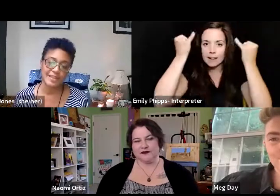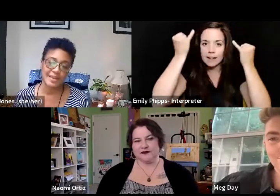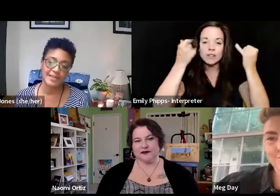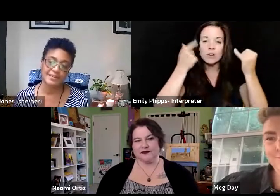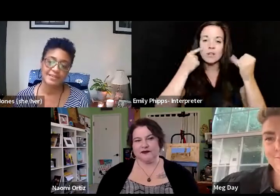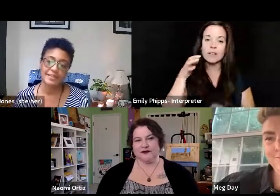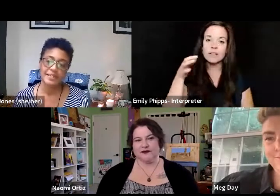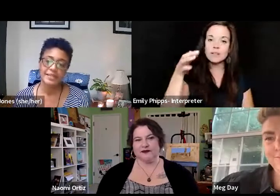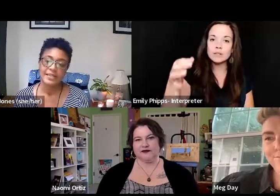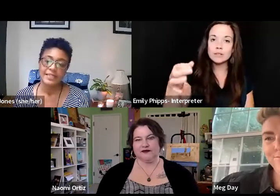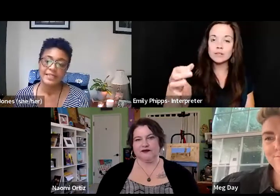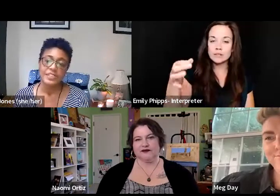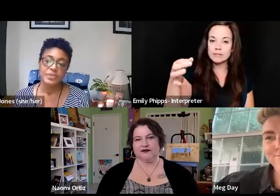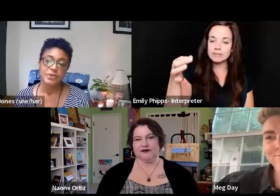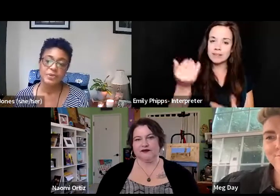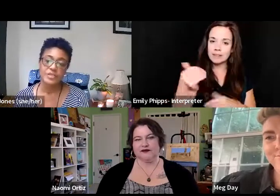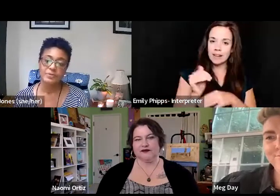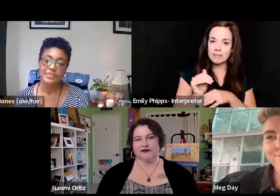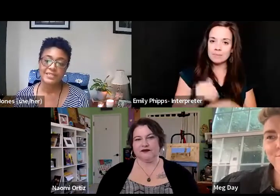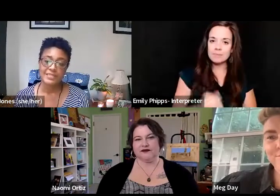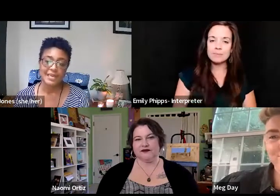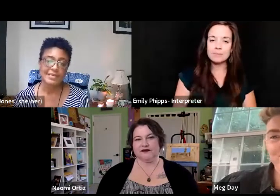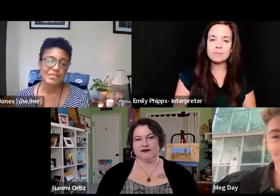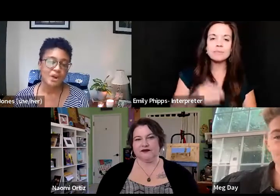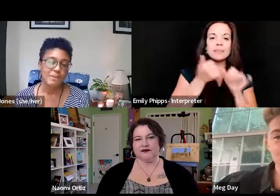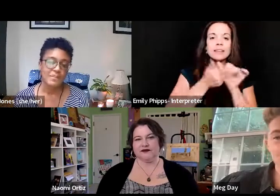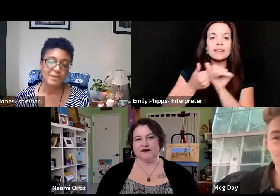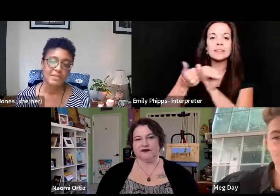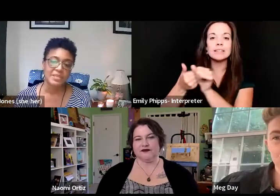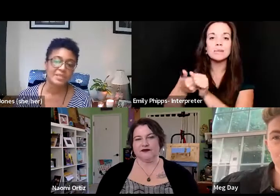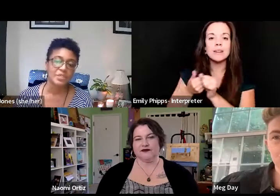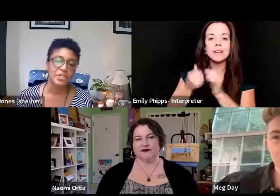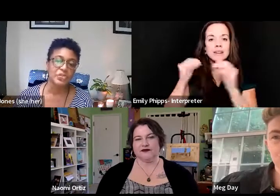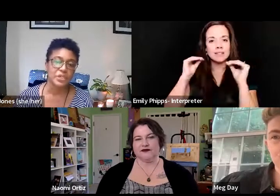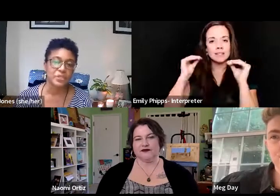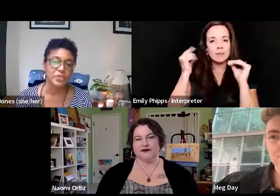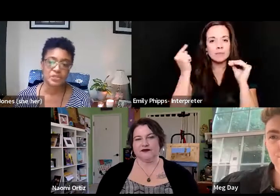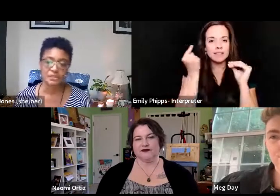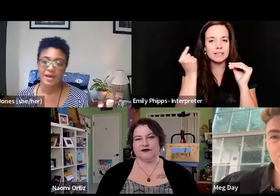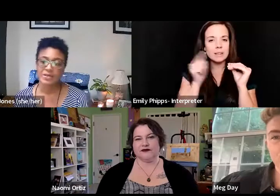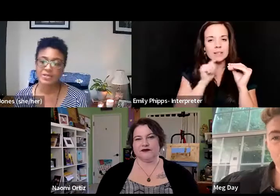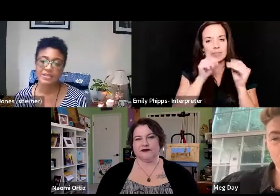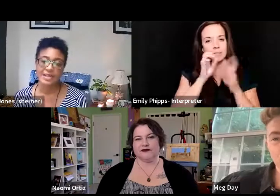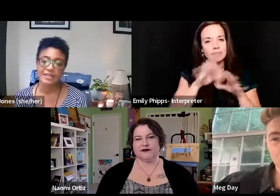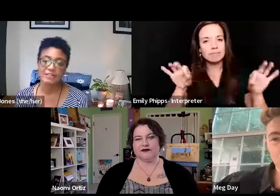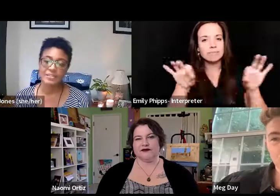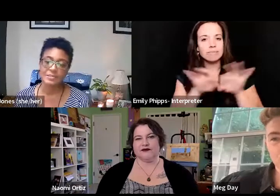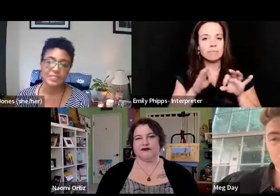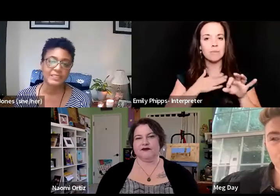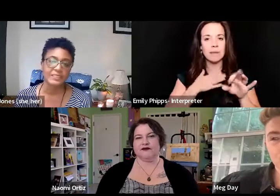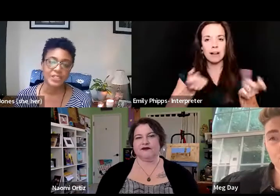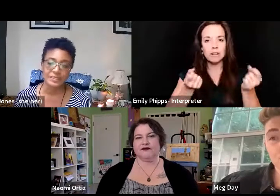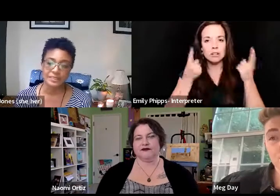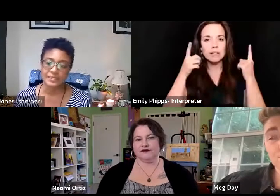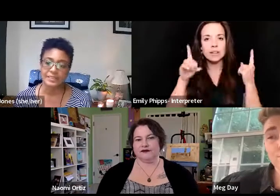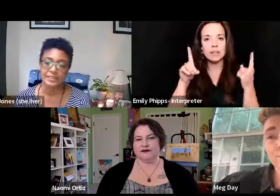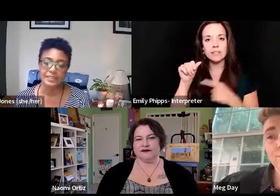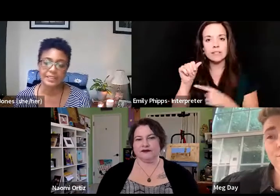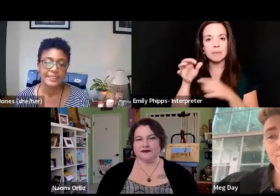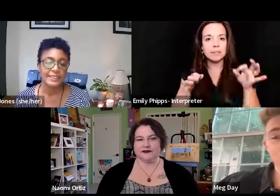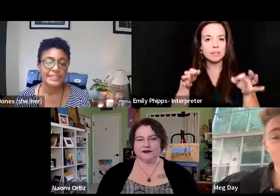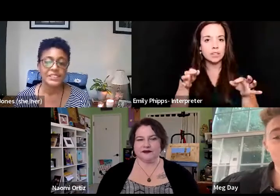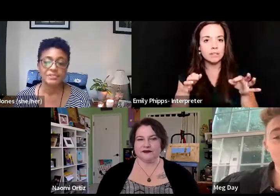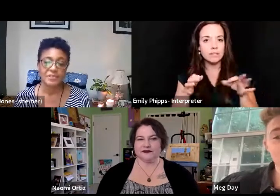with us tonight. Each of the poets with us today has taught me something that's been critical to my understanding of disability justice.